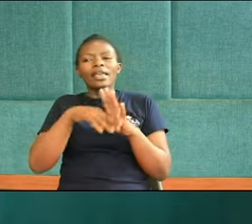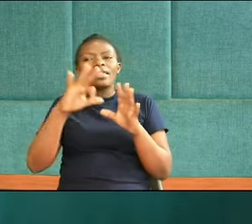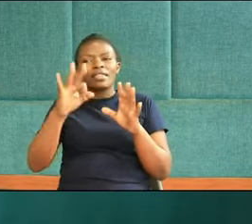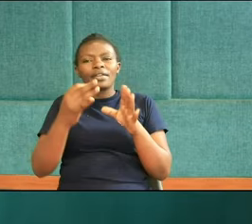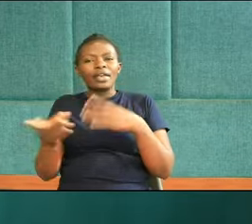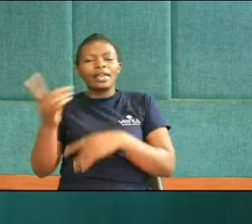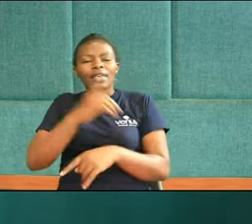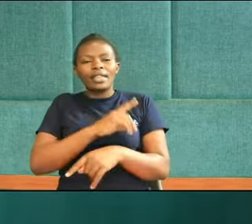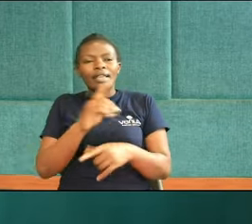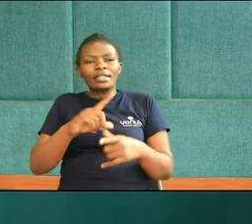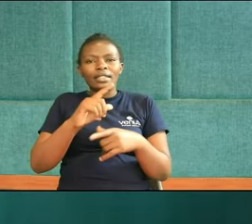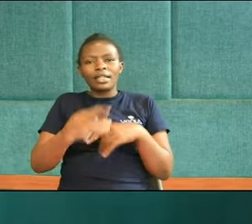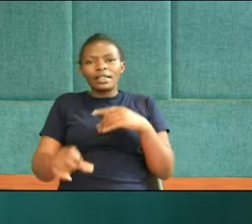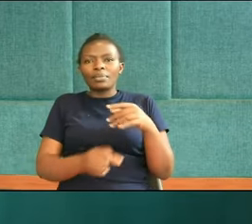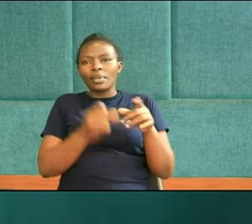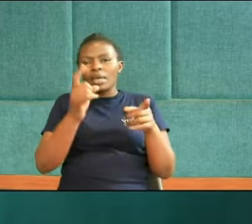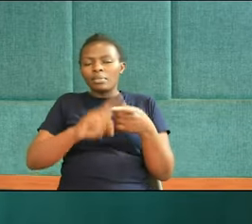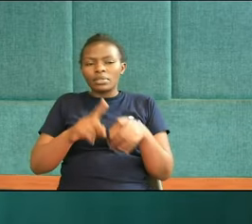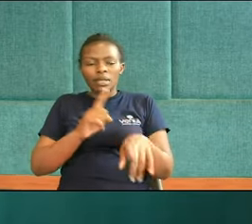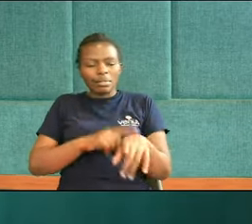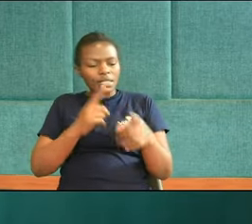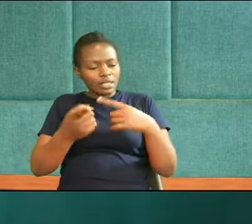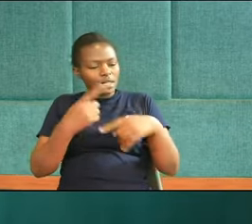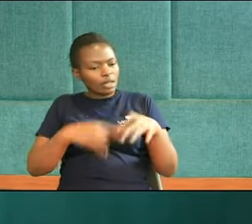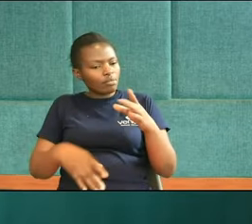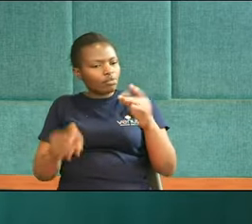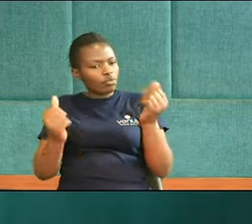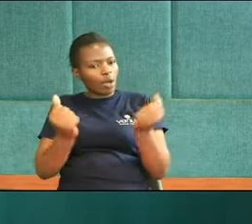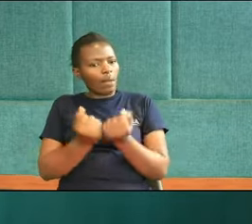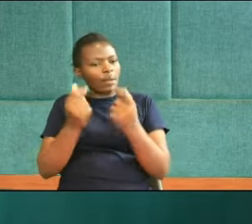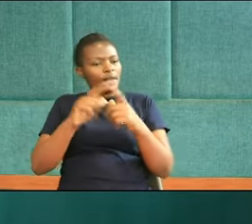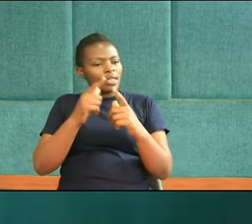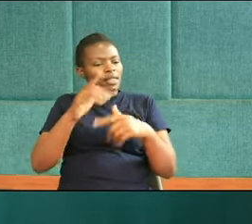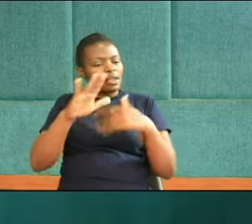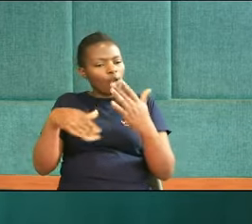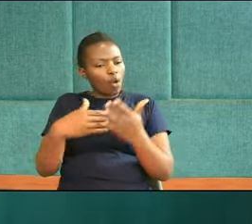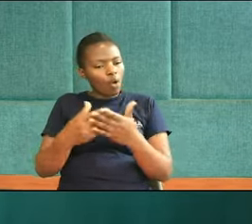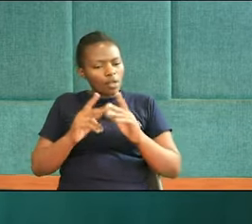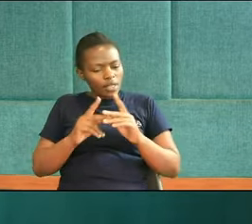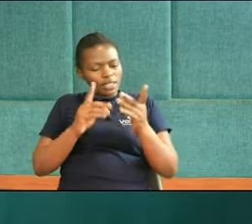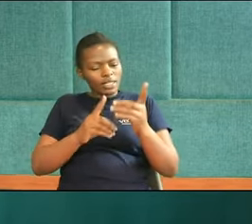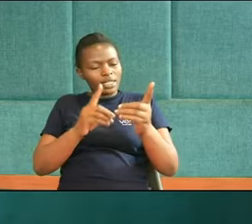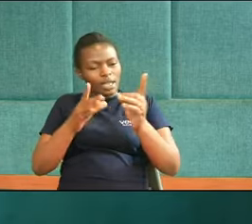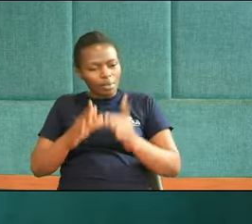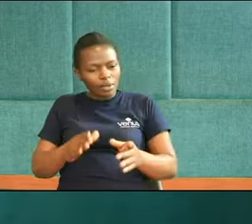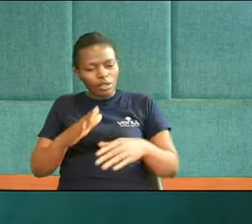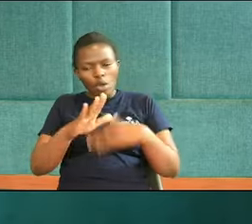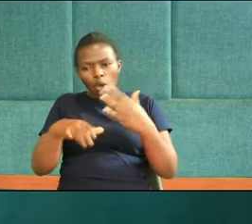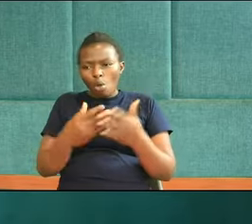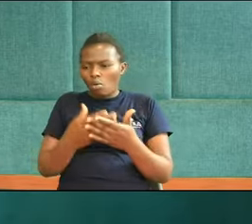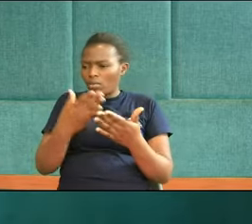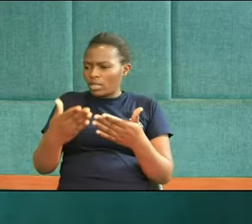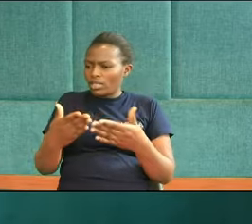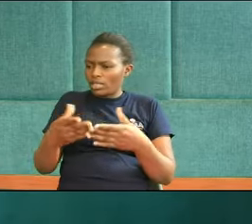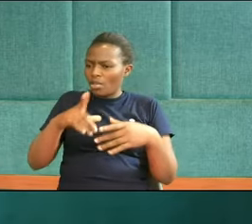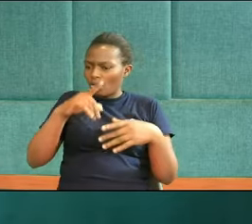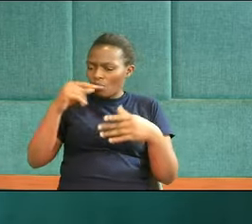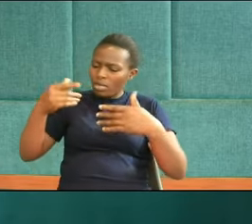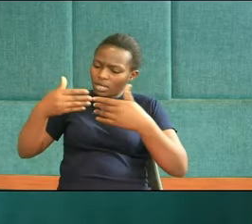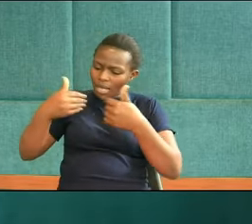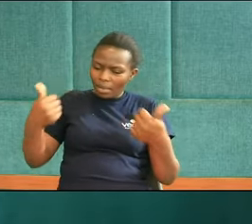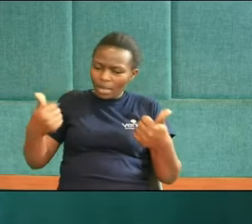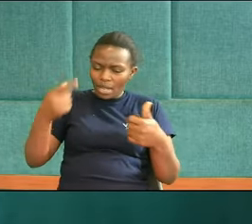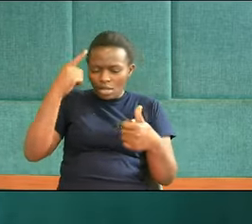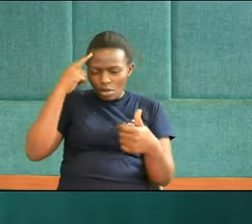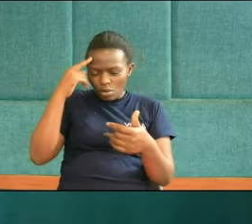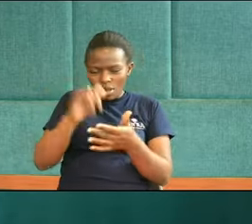So when this Tragedy came to pass They were You know Indisposed And thrown apart So even as we live our